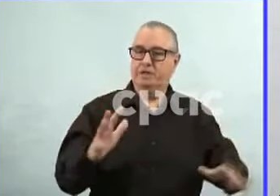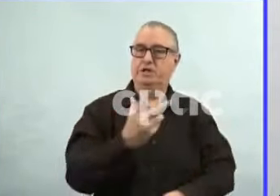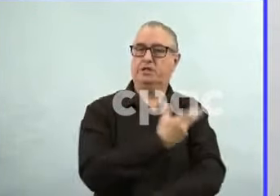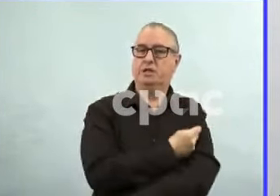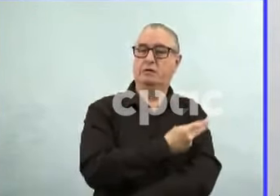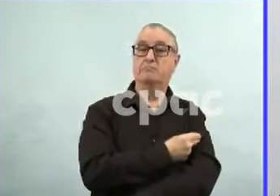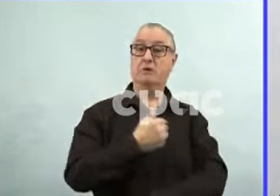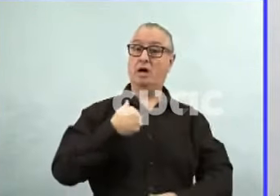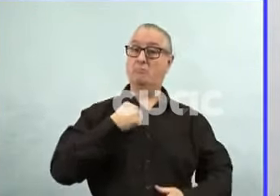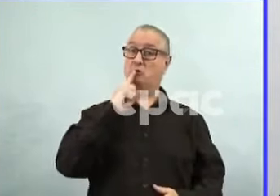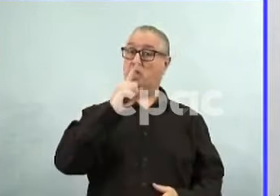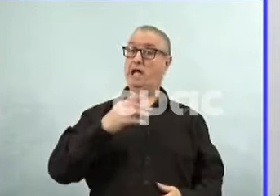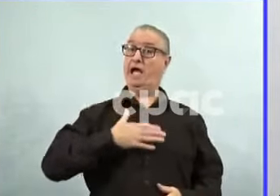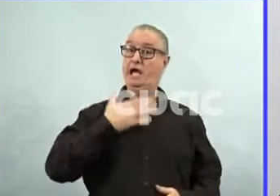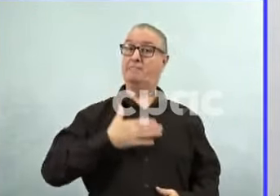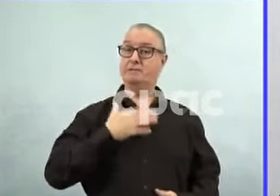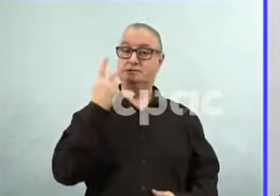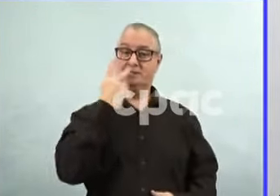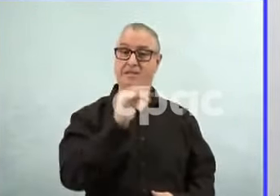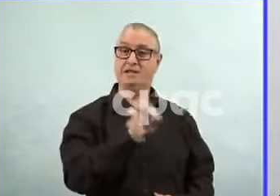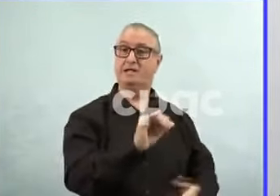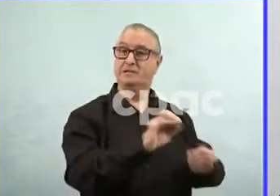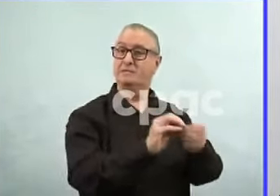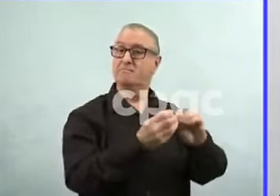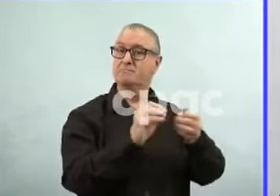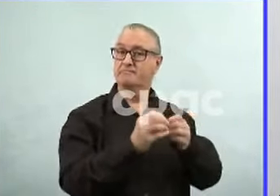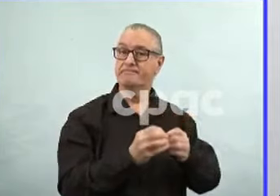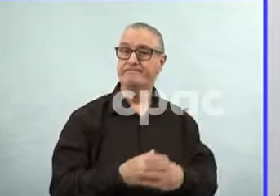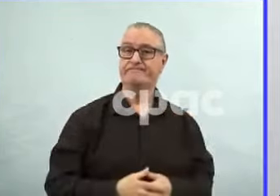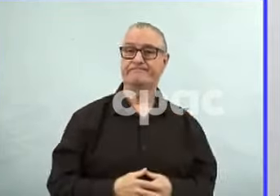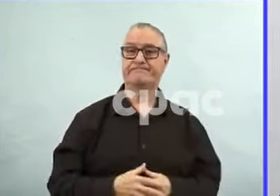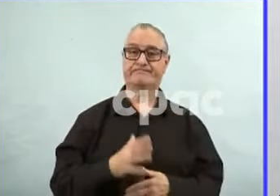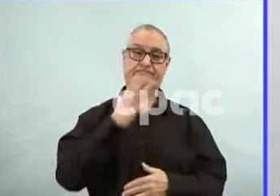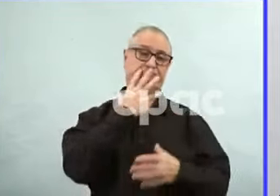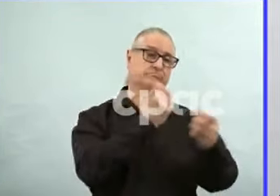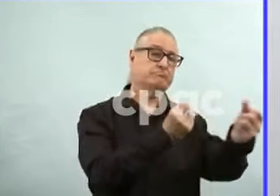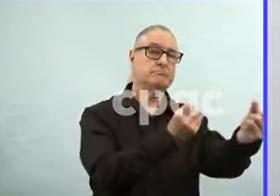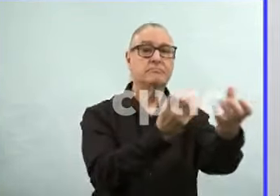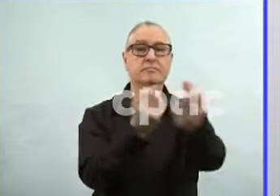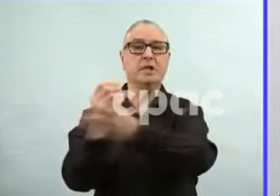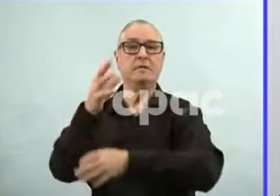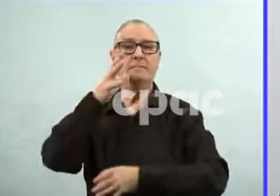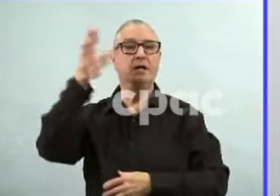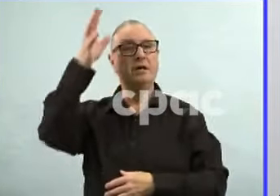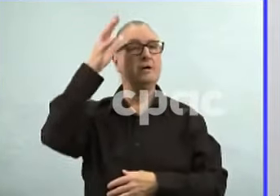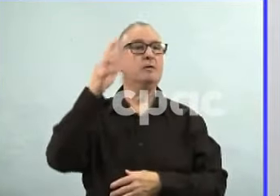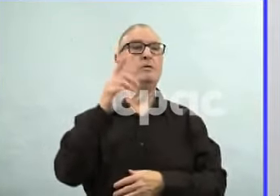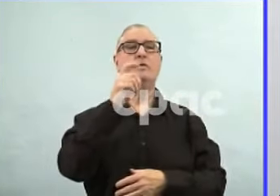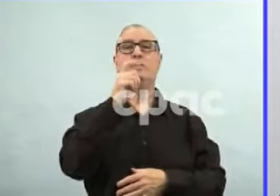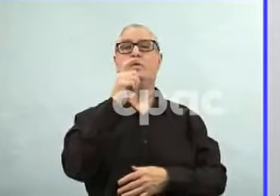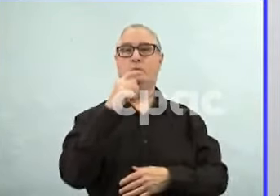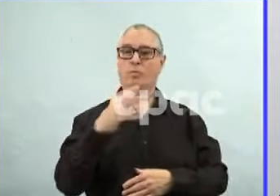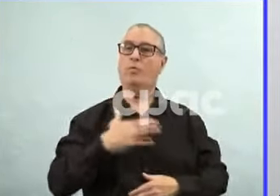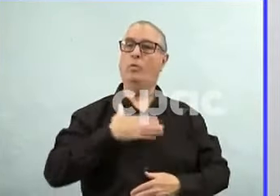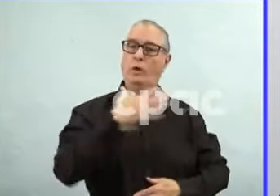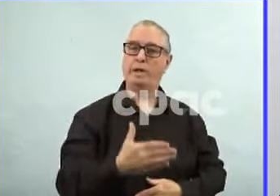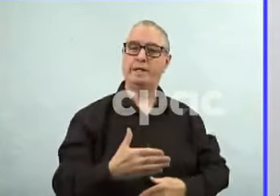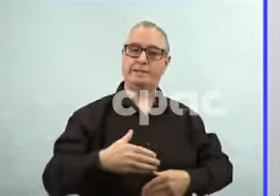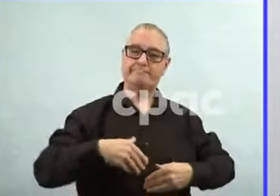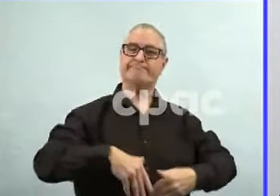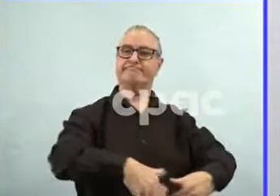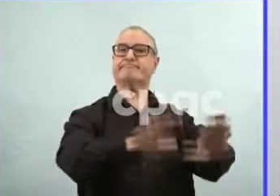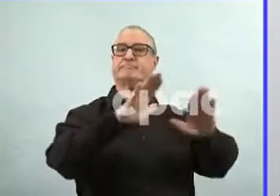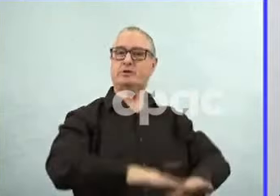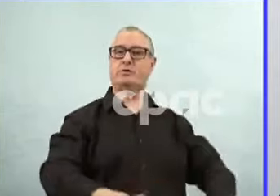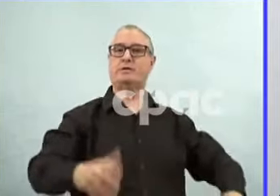to see the numbers as high as they are and so thankful to every parent who brought their child in to increase the protection for